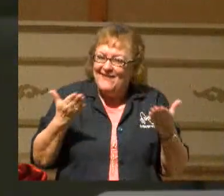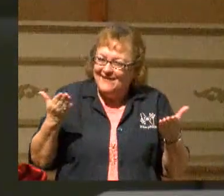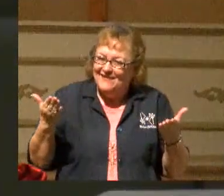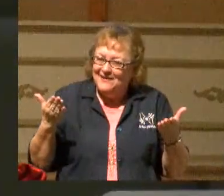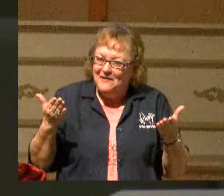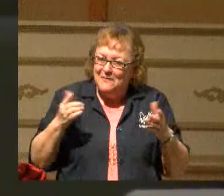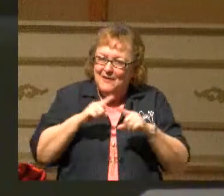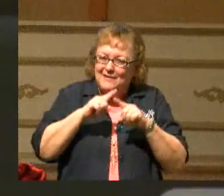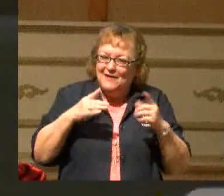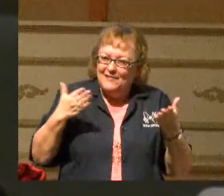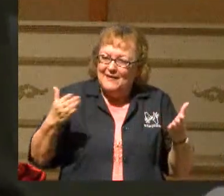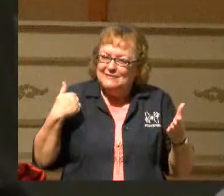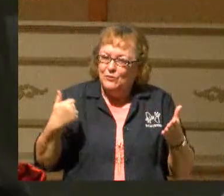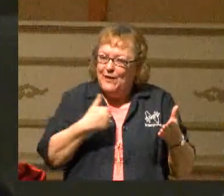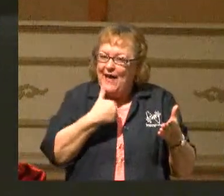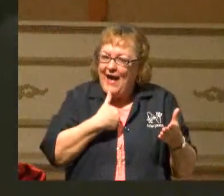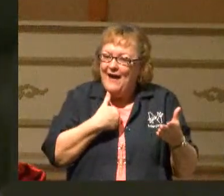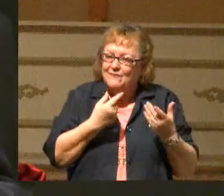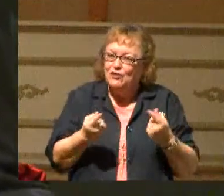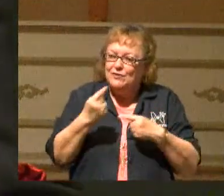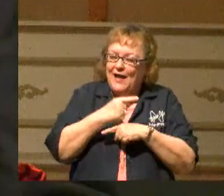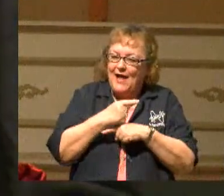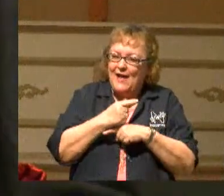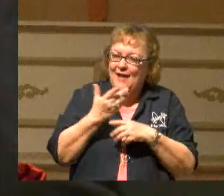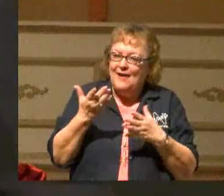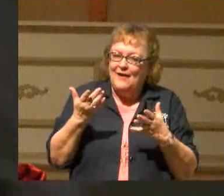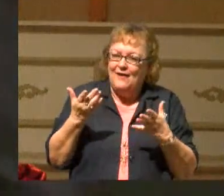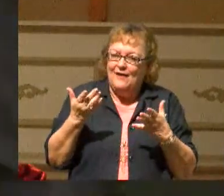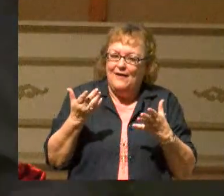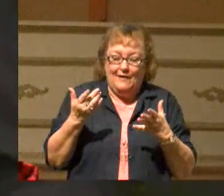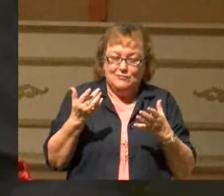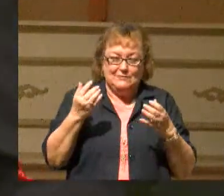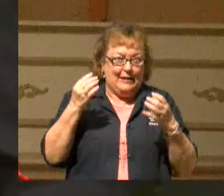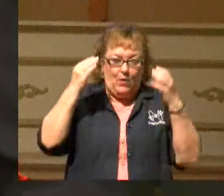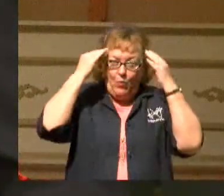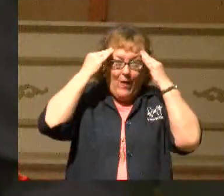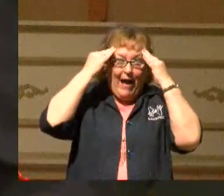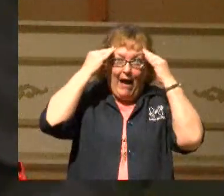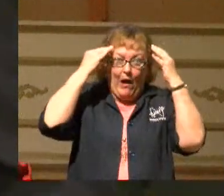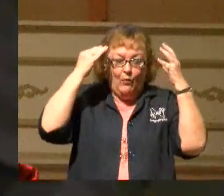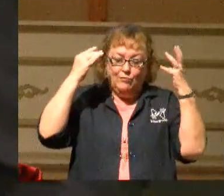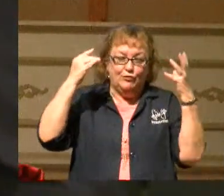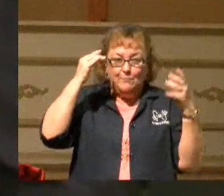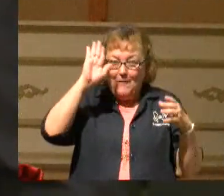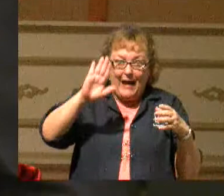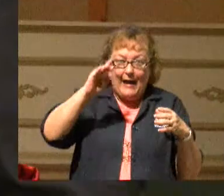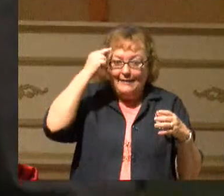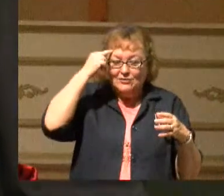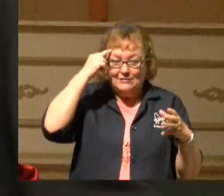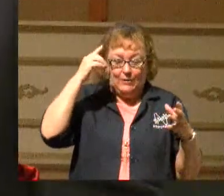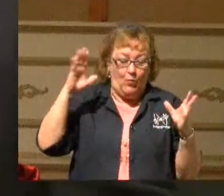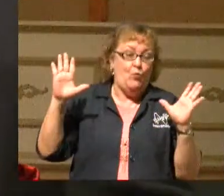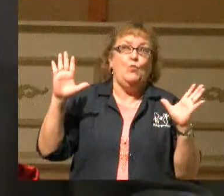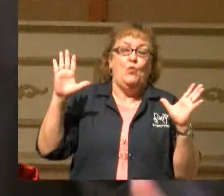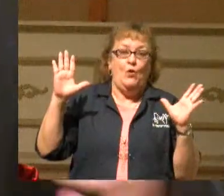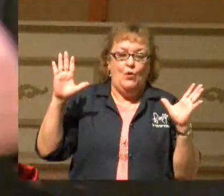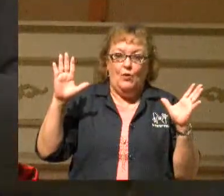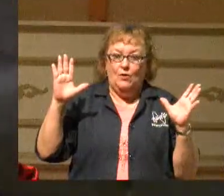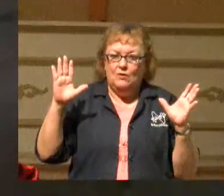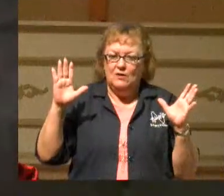The things that we have today are just boggle the mind. But sometimes we